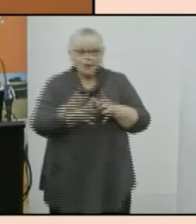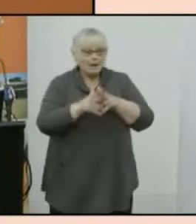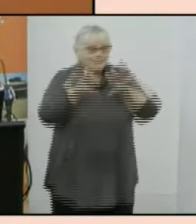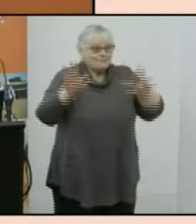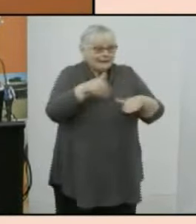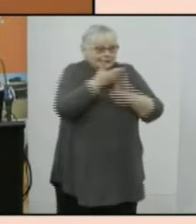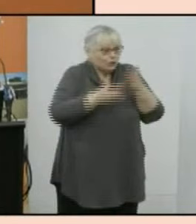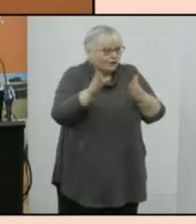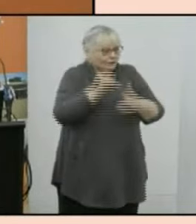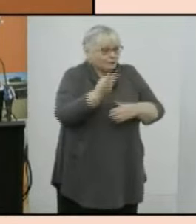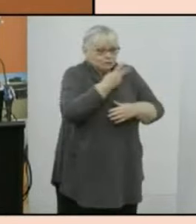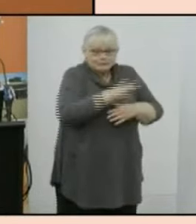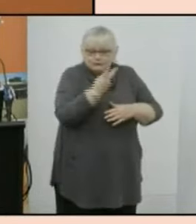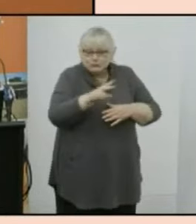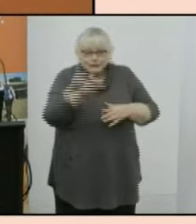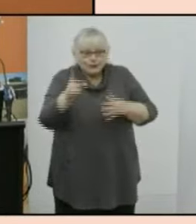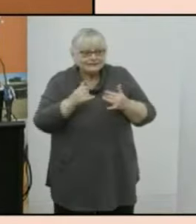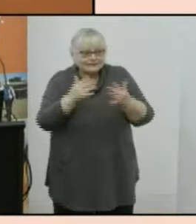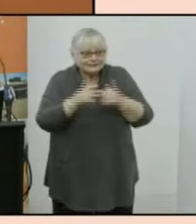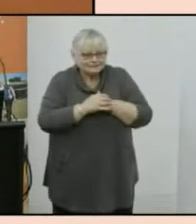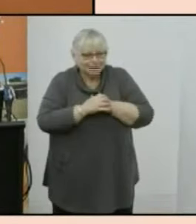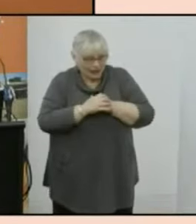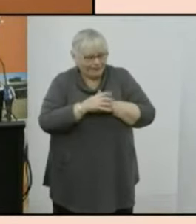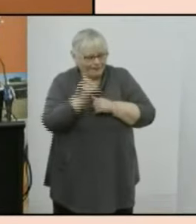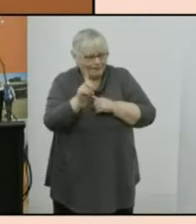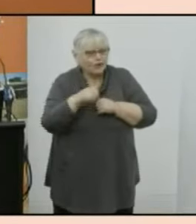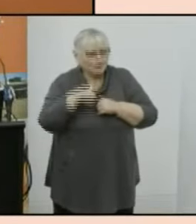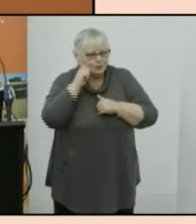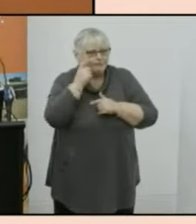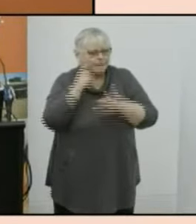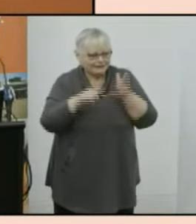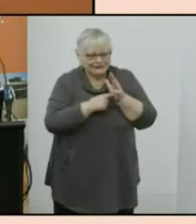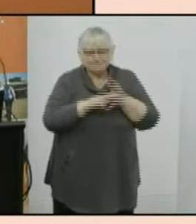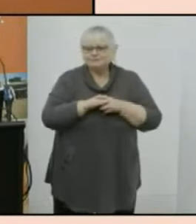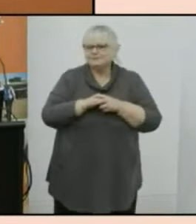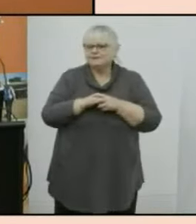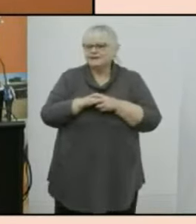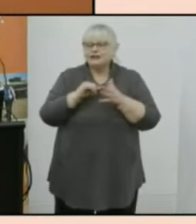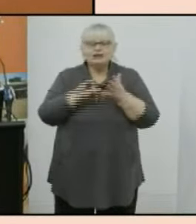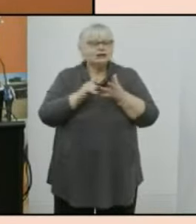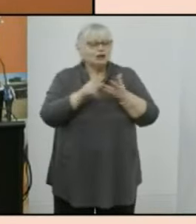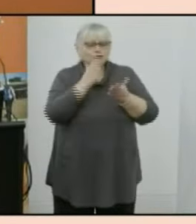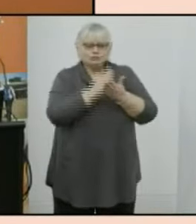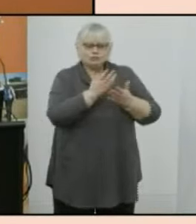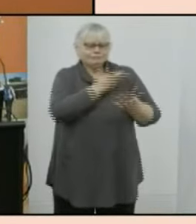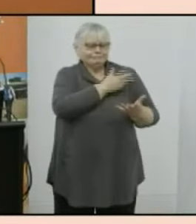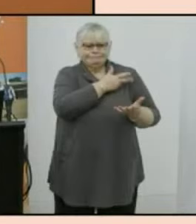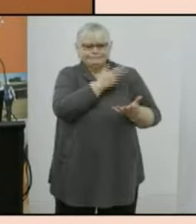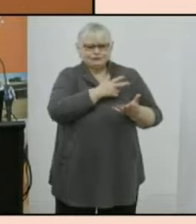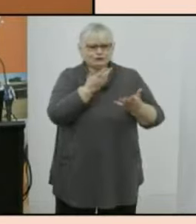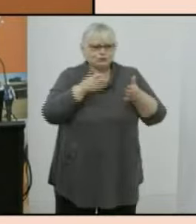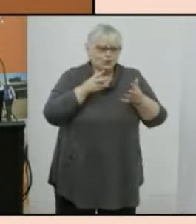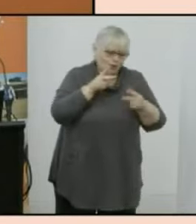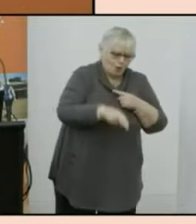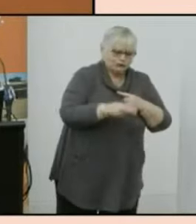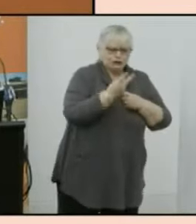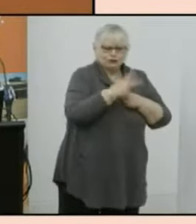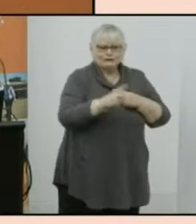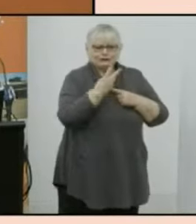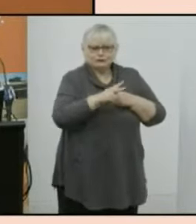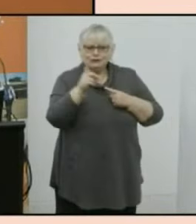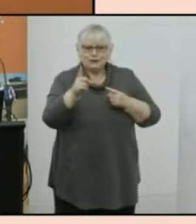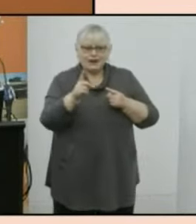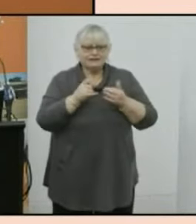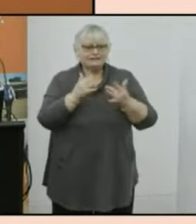2021 census we're about to find out so it's a true honor to launch the 2021 census data